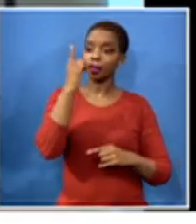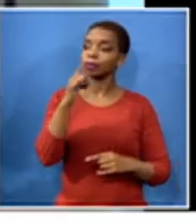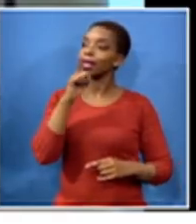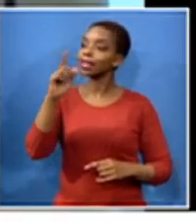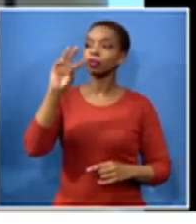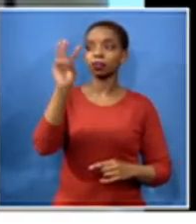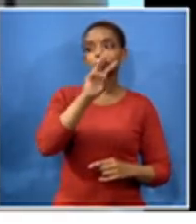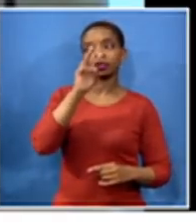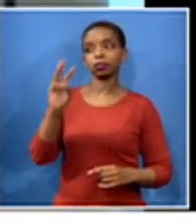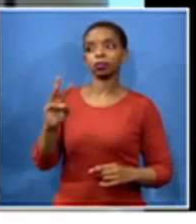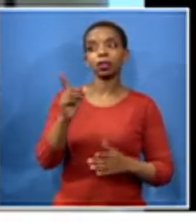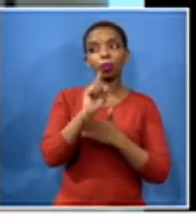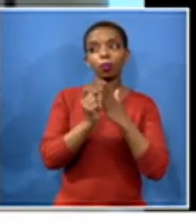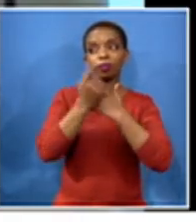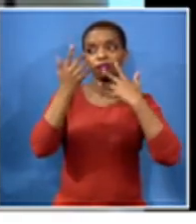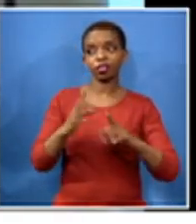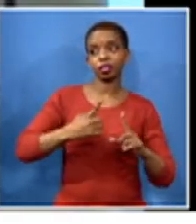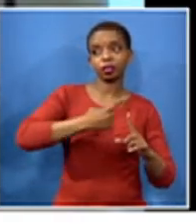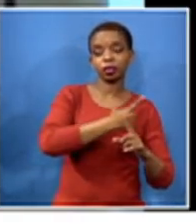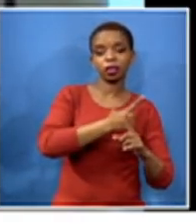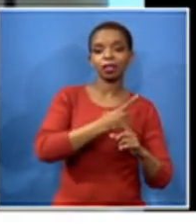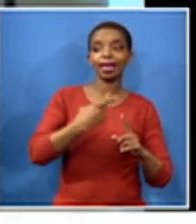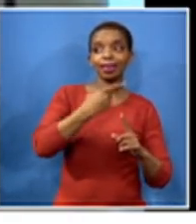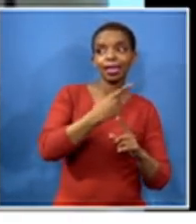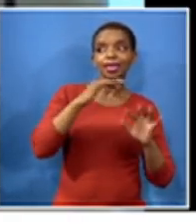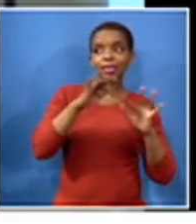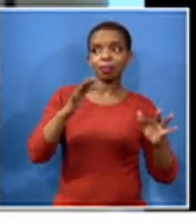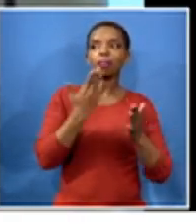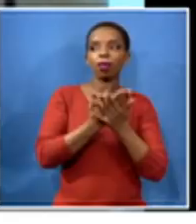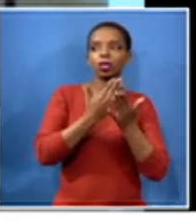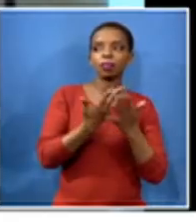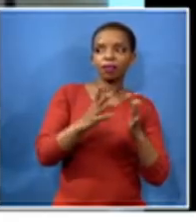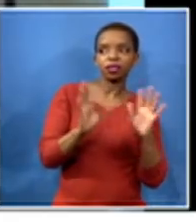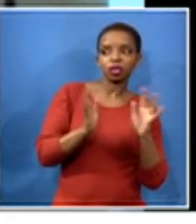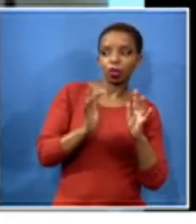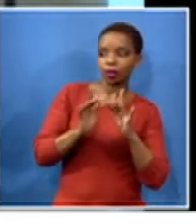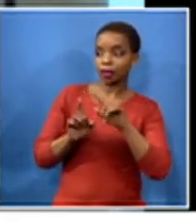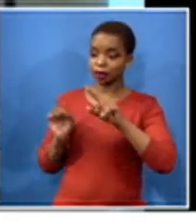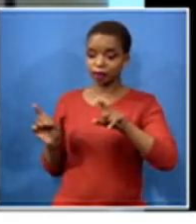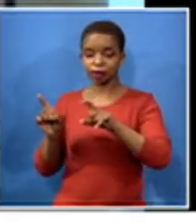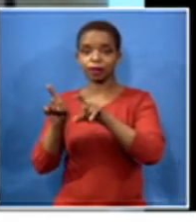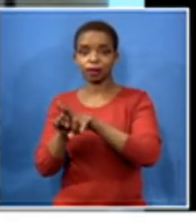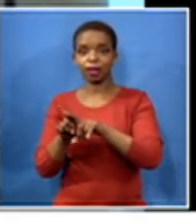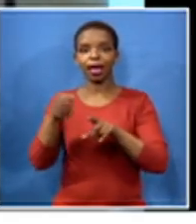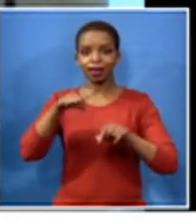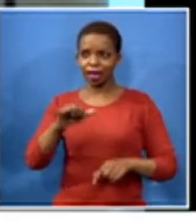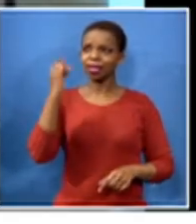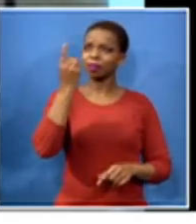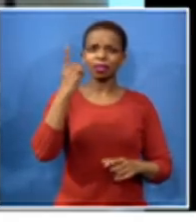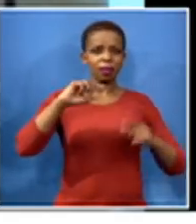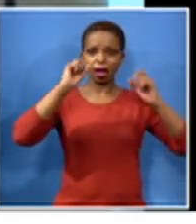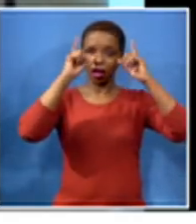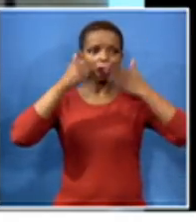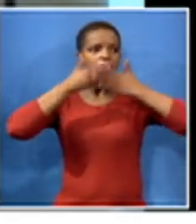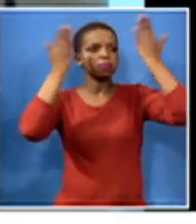people may have been uh uh in contact with somebody that is covert 19 and the principals are blissfully unaware and as a result